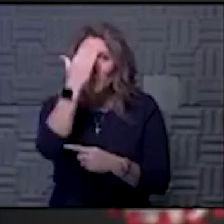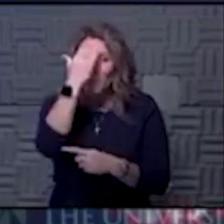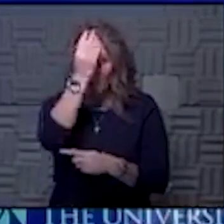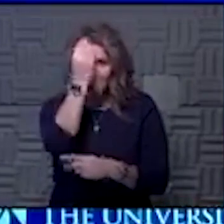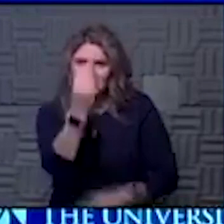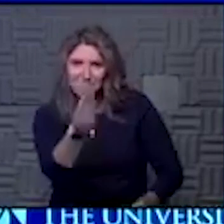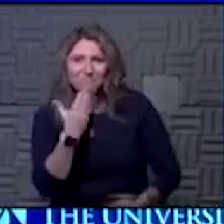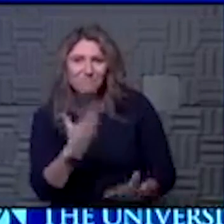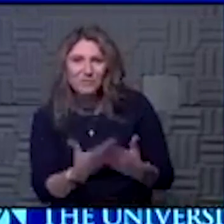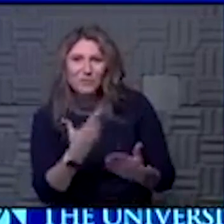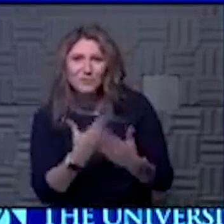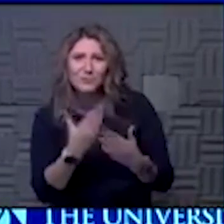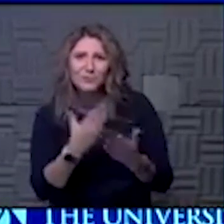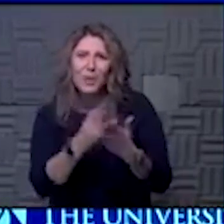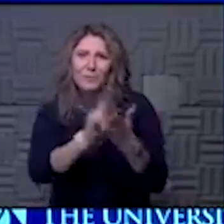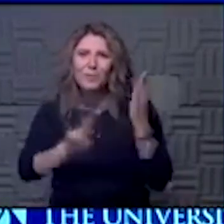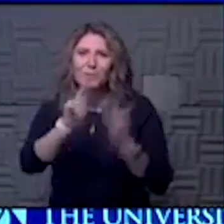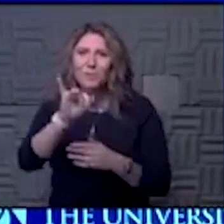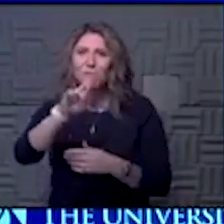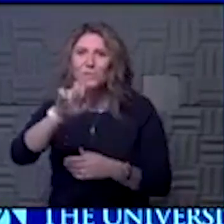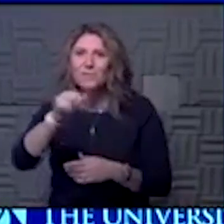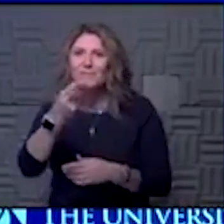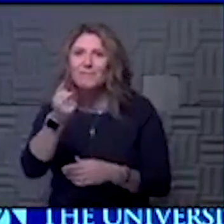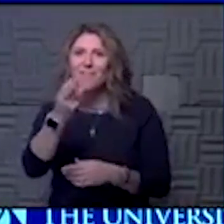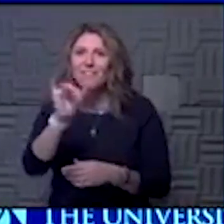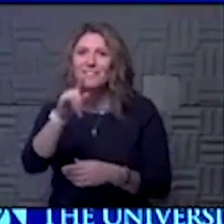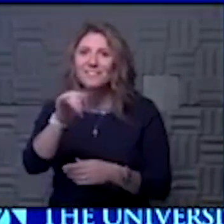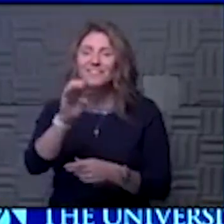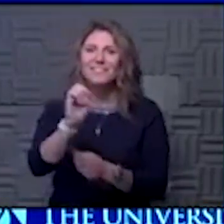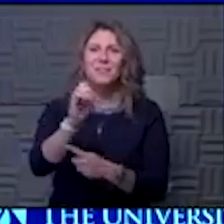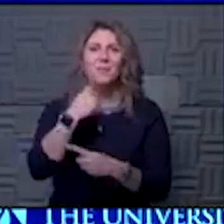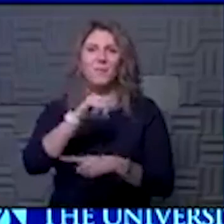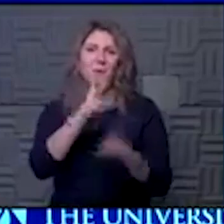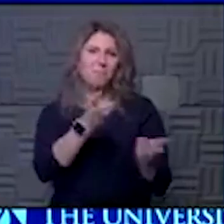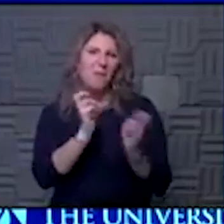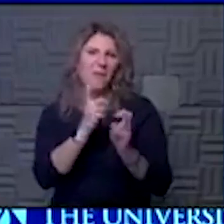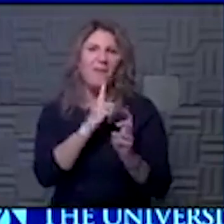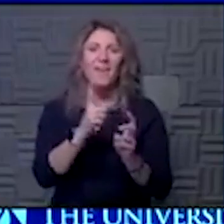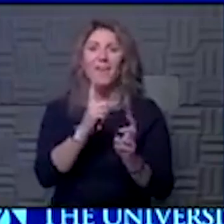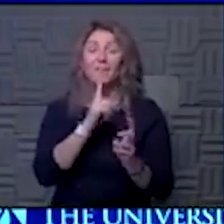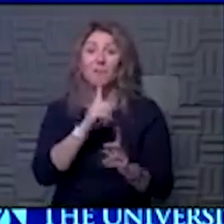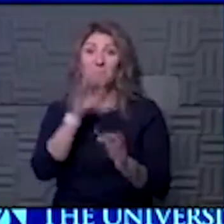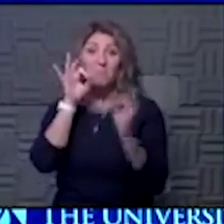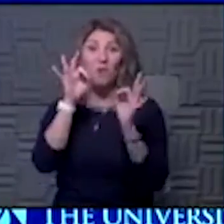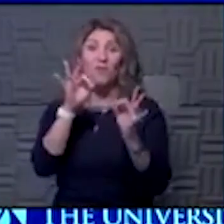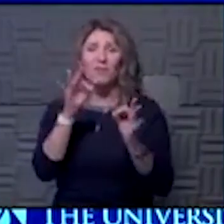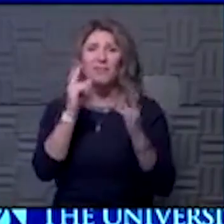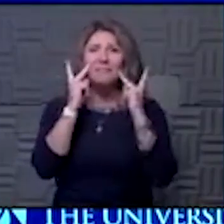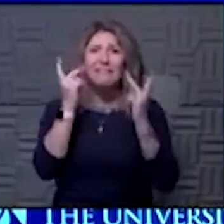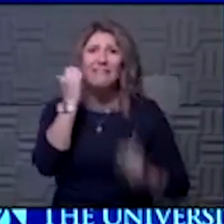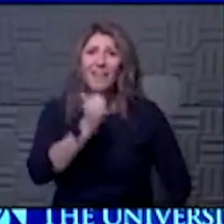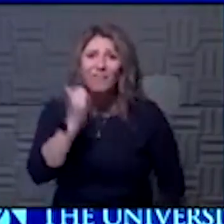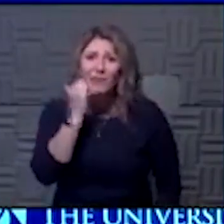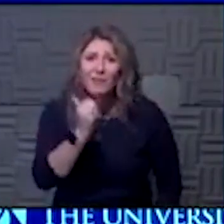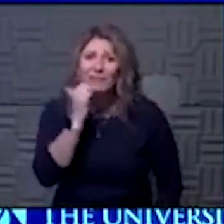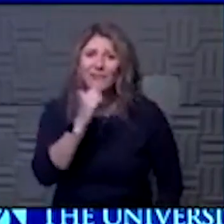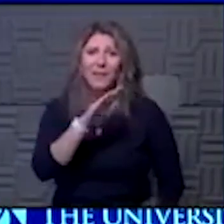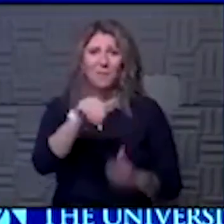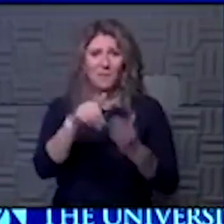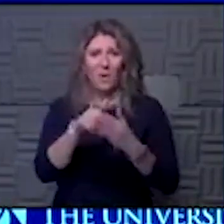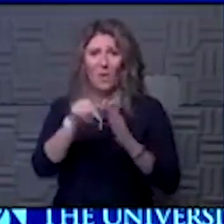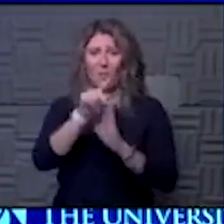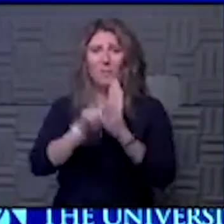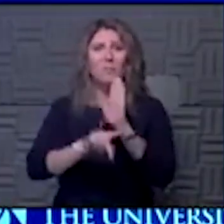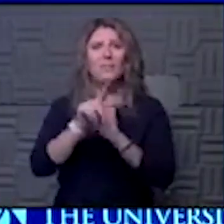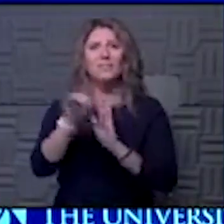Health System. These are great tips. We stole them. They're right on target and they're kind of what we say every day about following those pillars of infection control